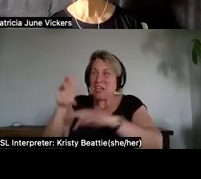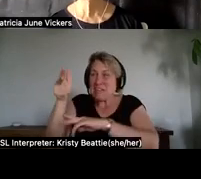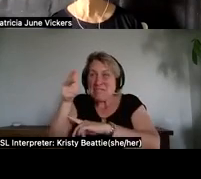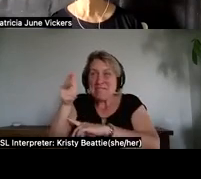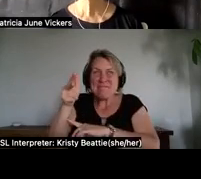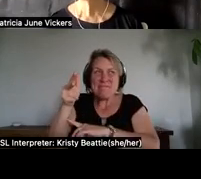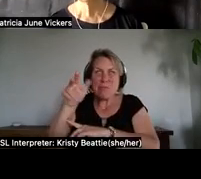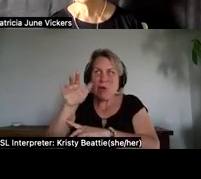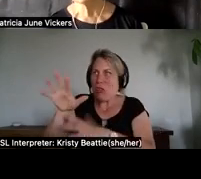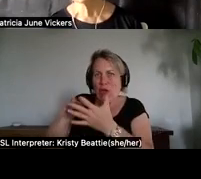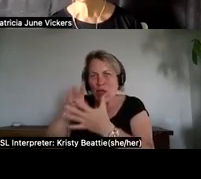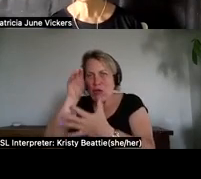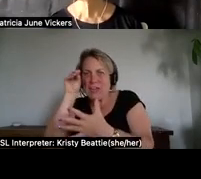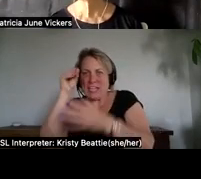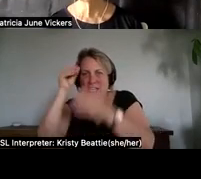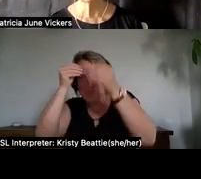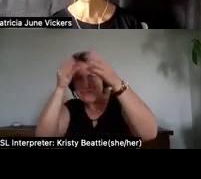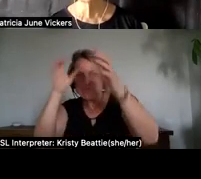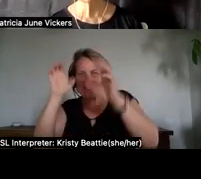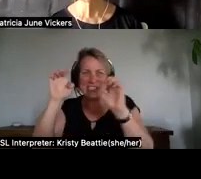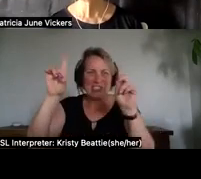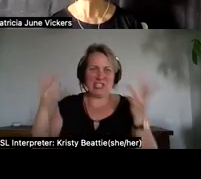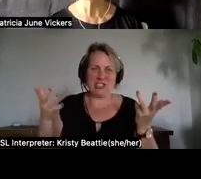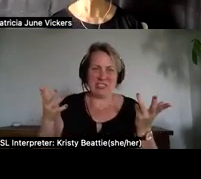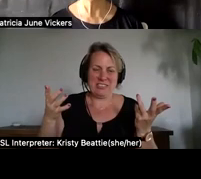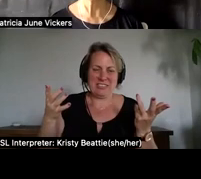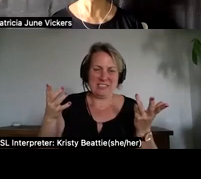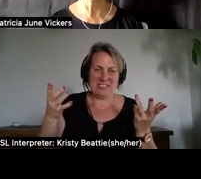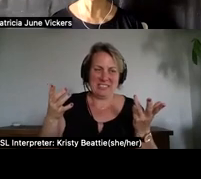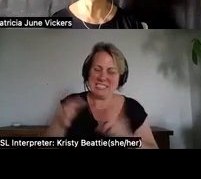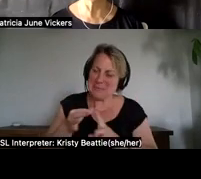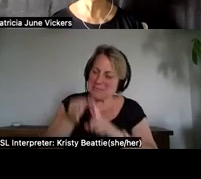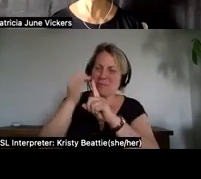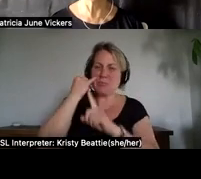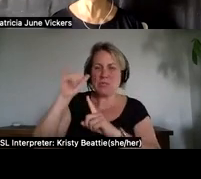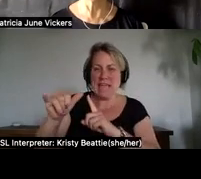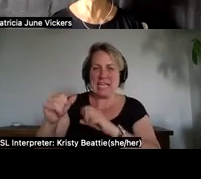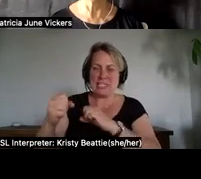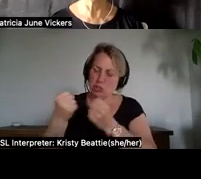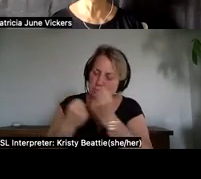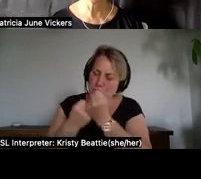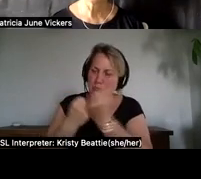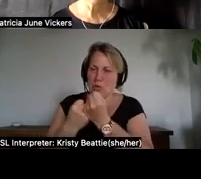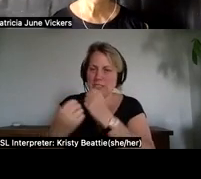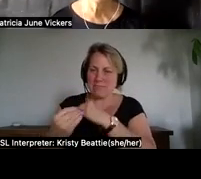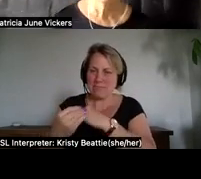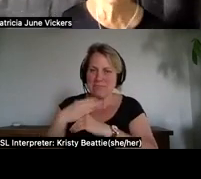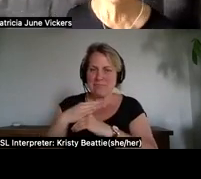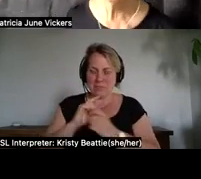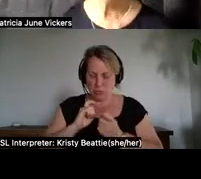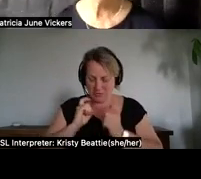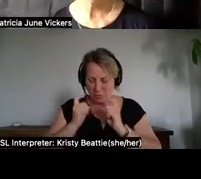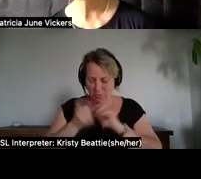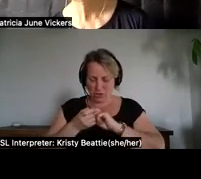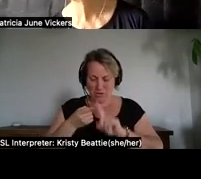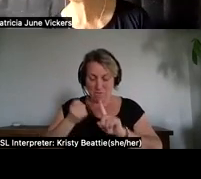support transformation from oppression to freedom i